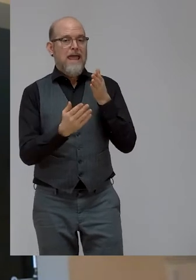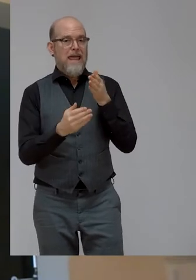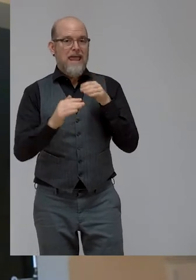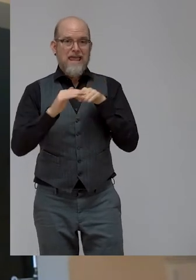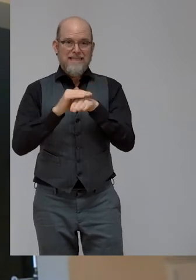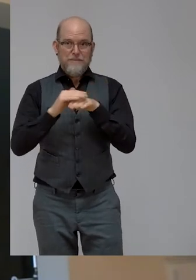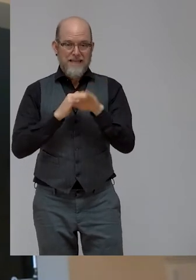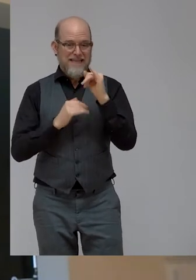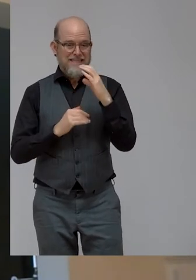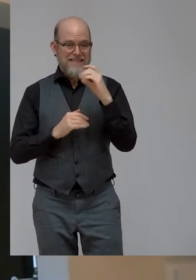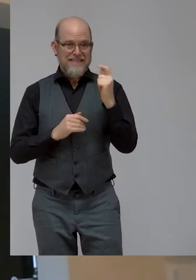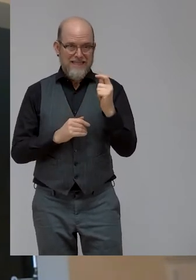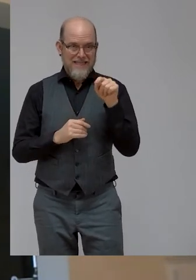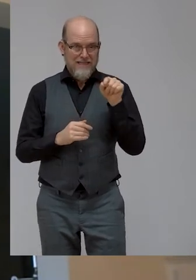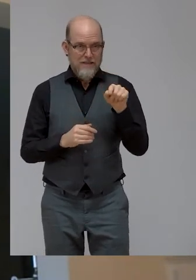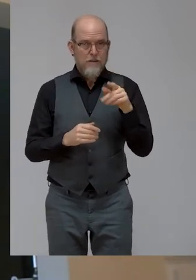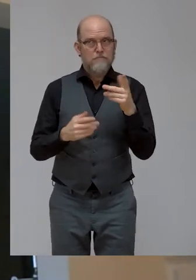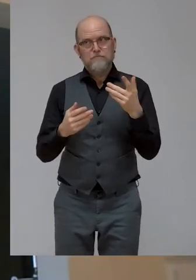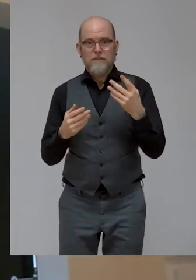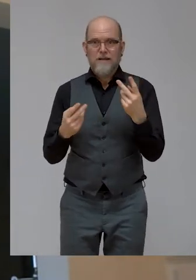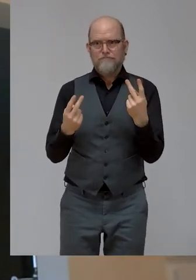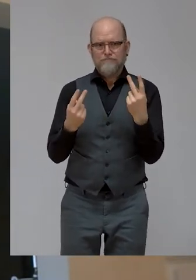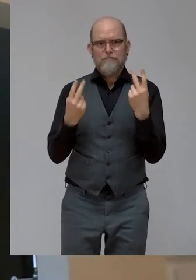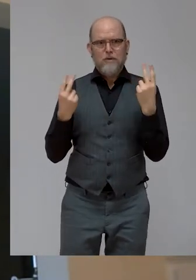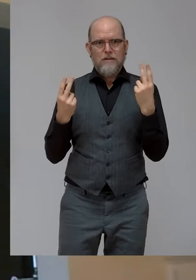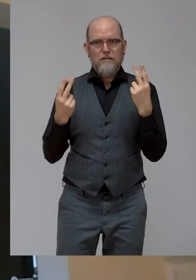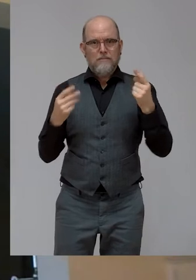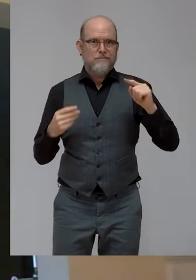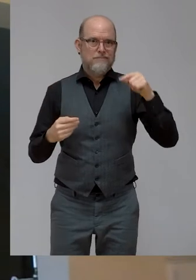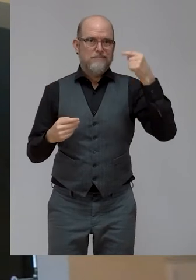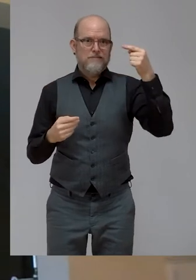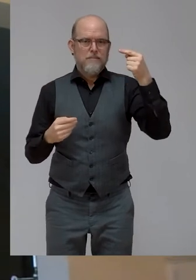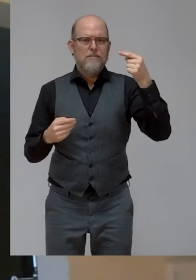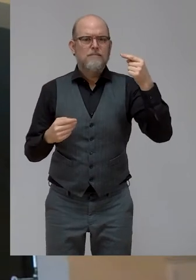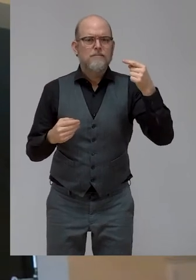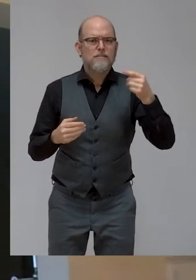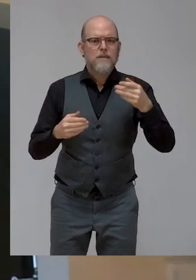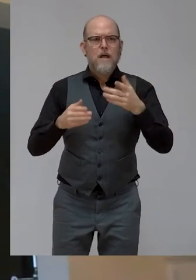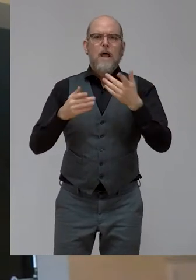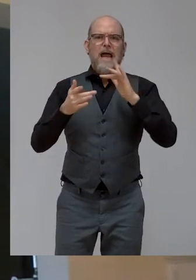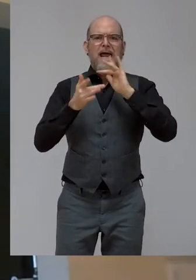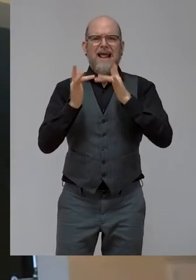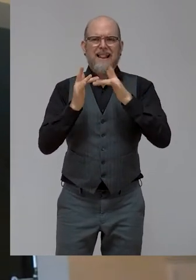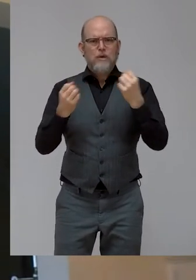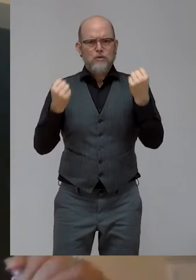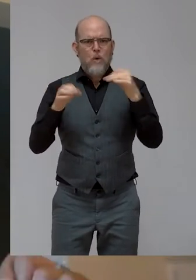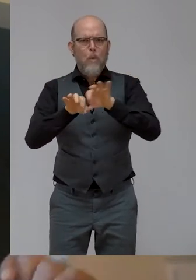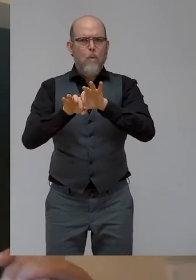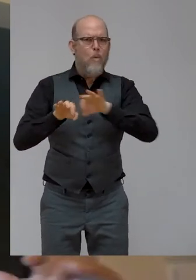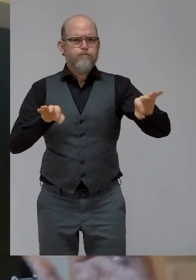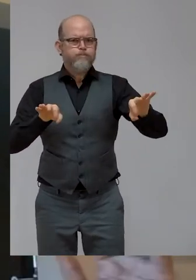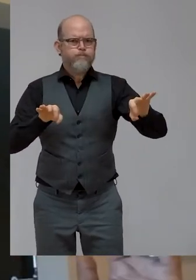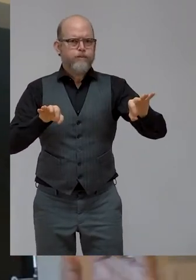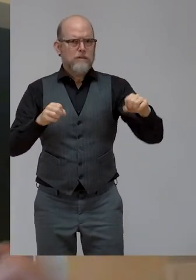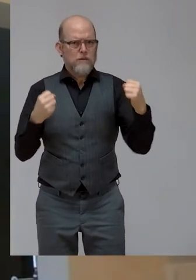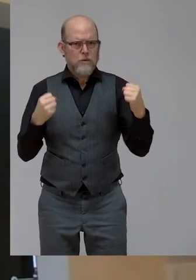we need to make sure that broadband is more available to countries. And that's a really important piece because that